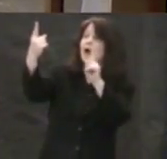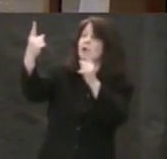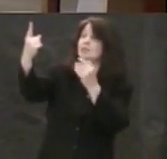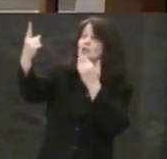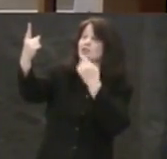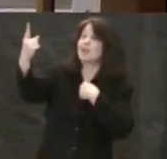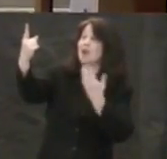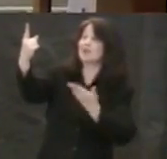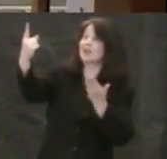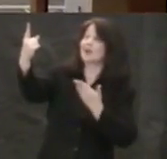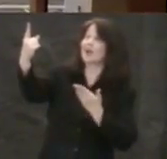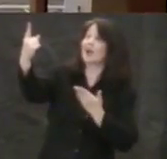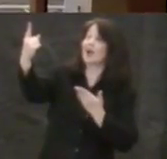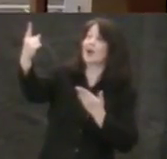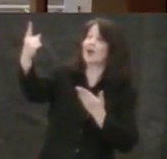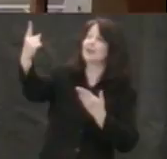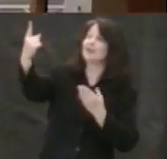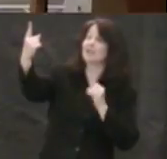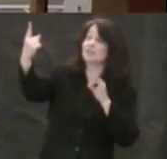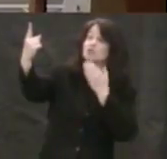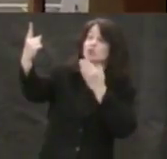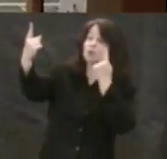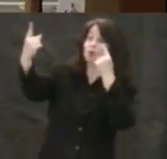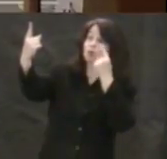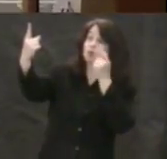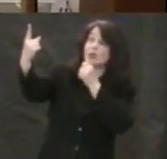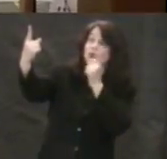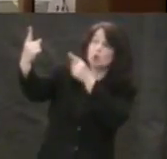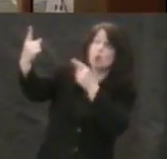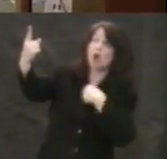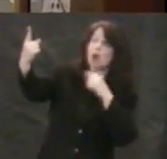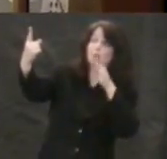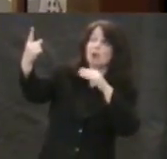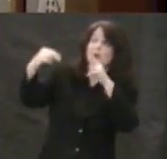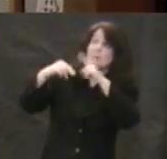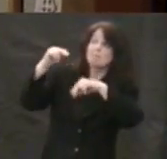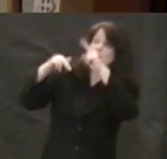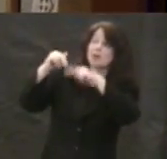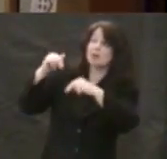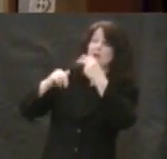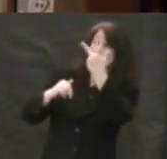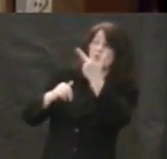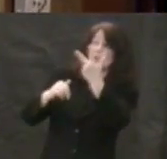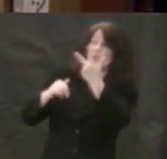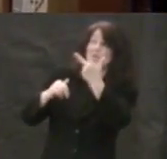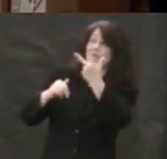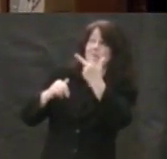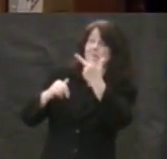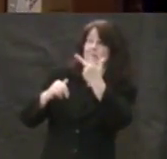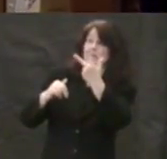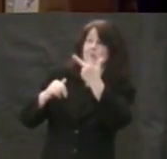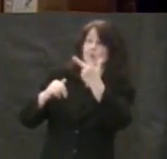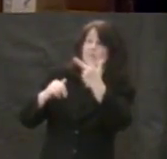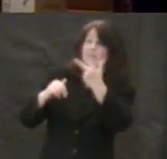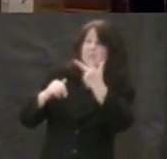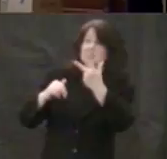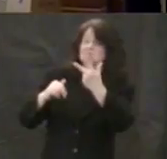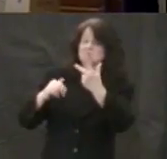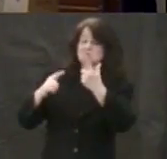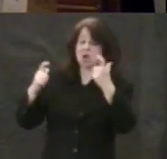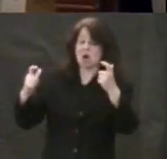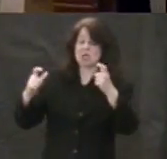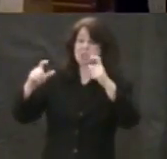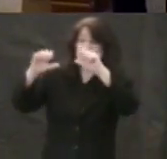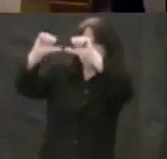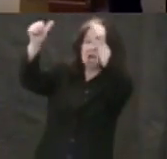I'm here. If it's good with you, I'll build three dwellings here, one for you and one